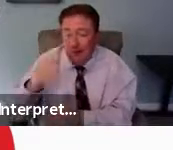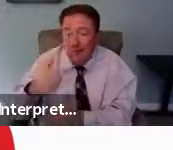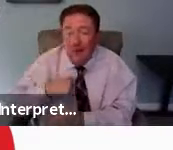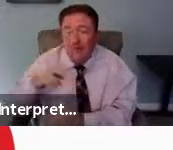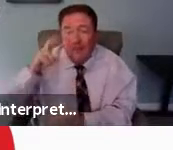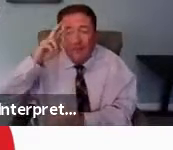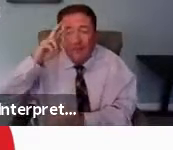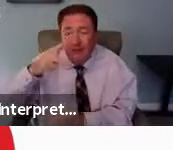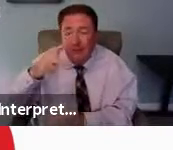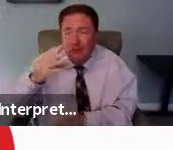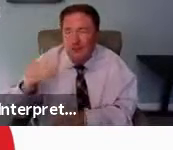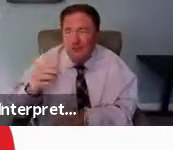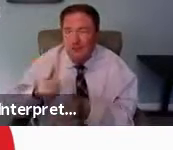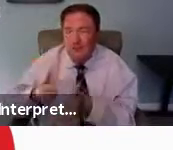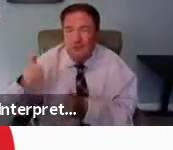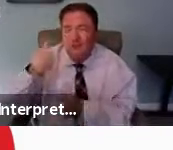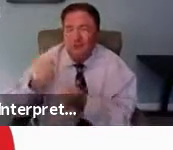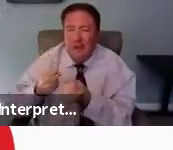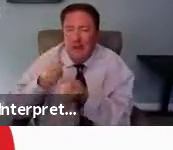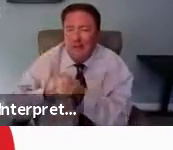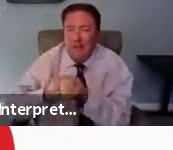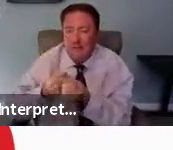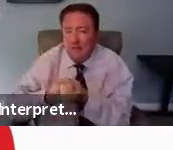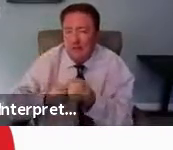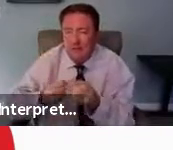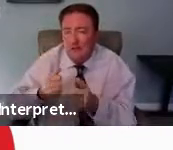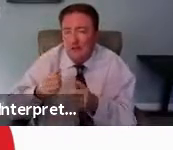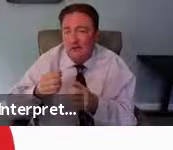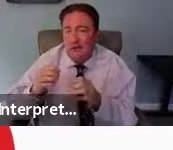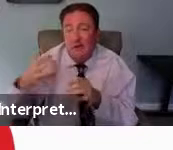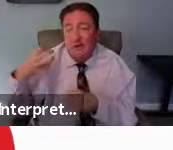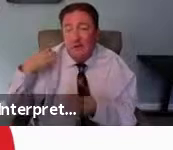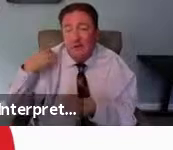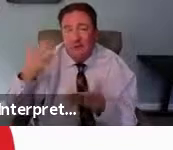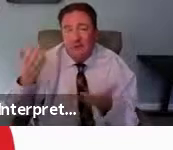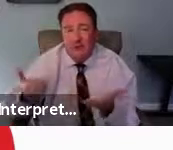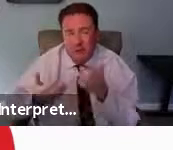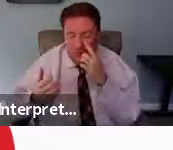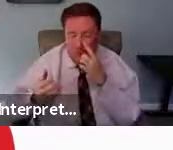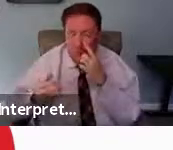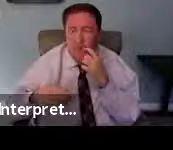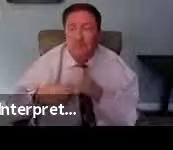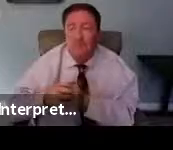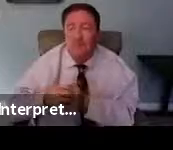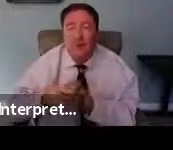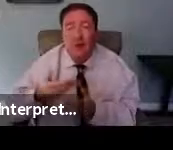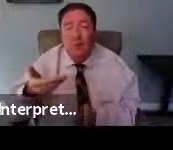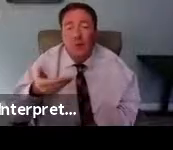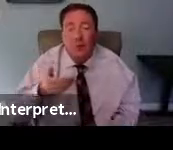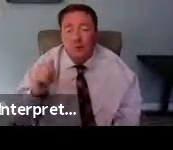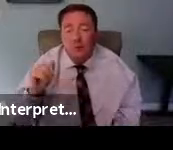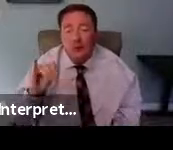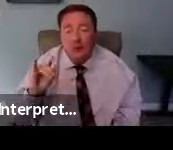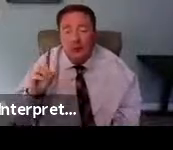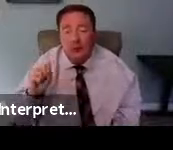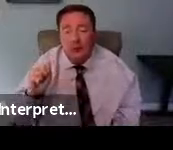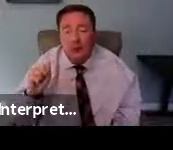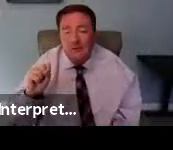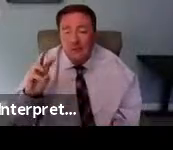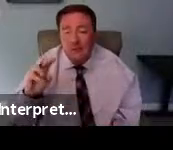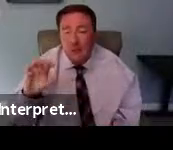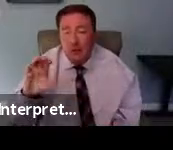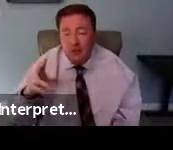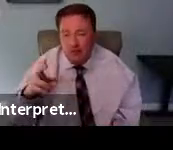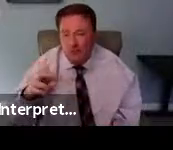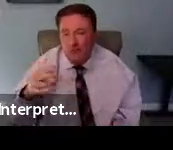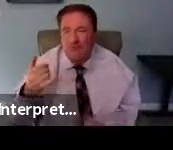and Chief Advocacy Officer here at AIDS United. Welcome to AIDS Watch. We are so glad to have you join us today. Escuche atentamente a